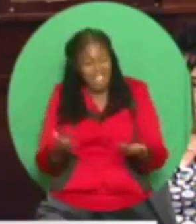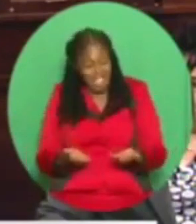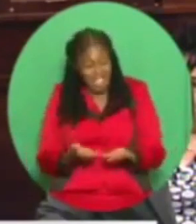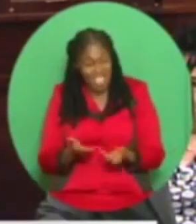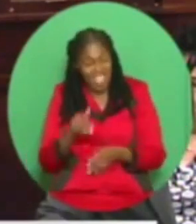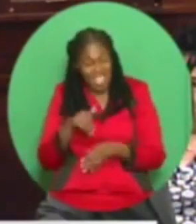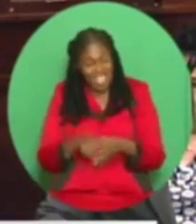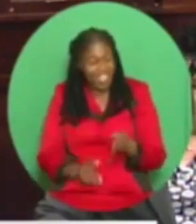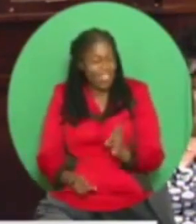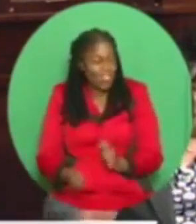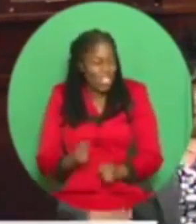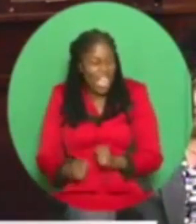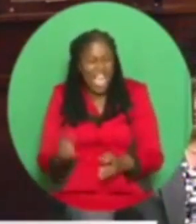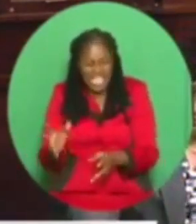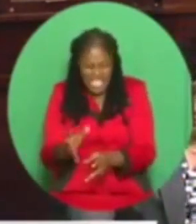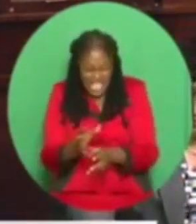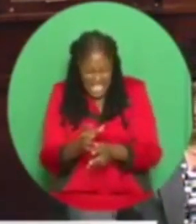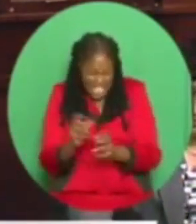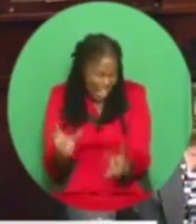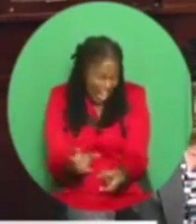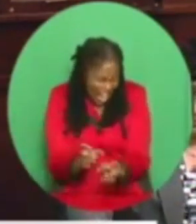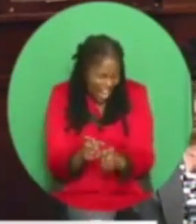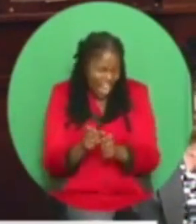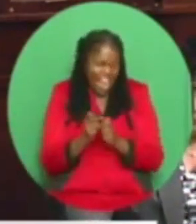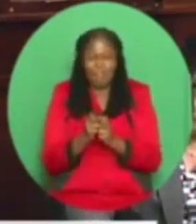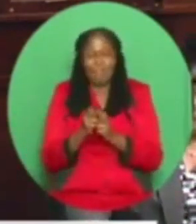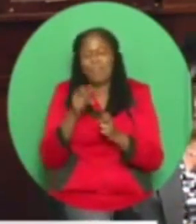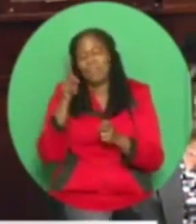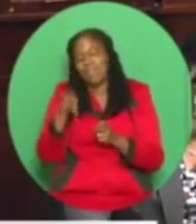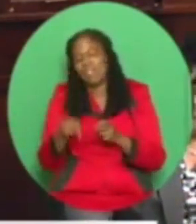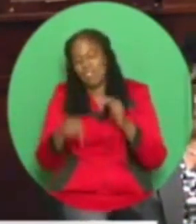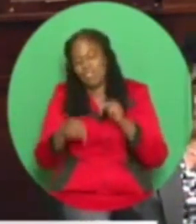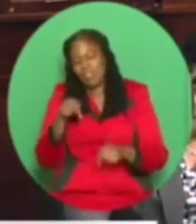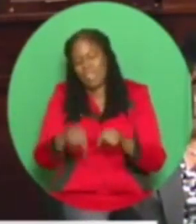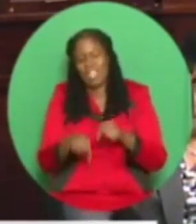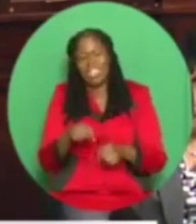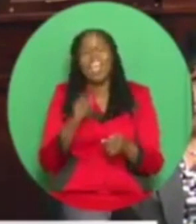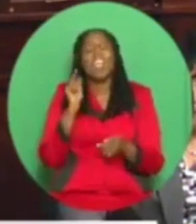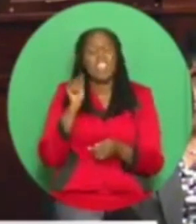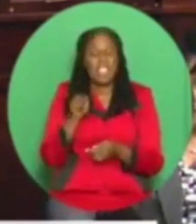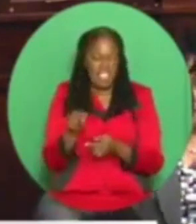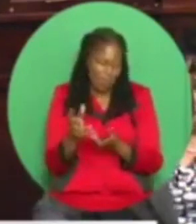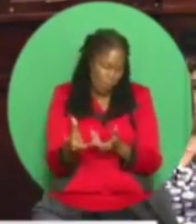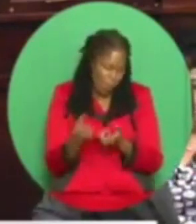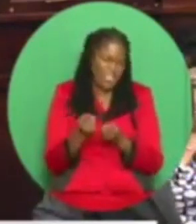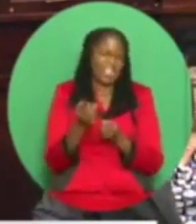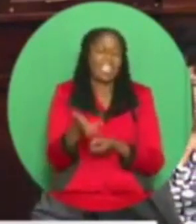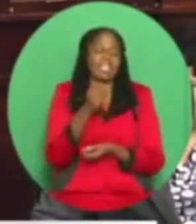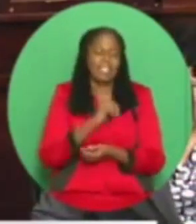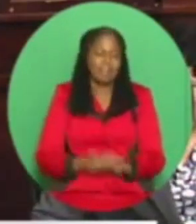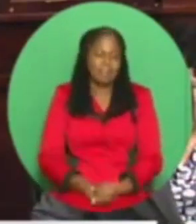their paws on the refinery. That is what they want. Madam Speaker,